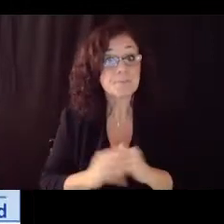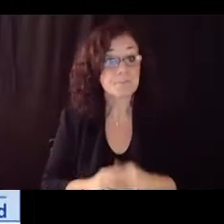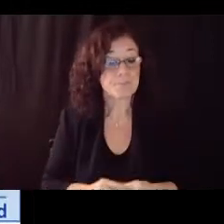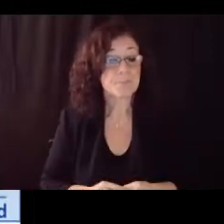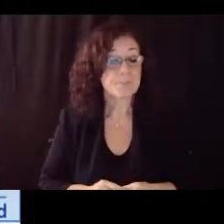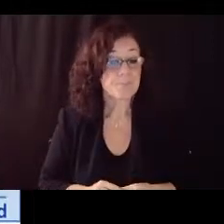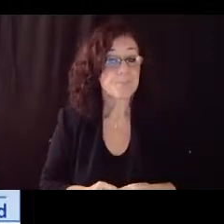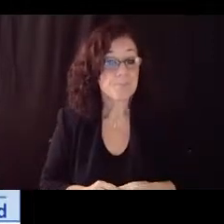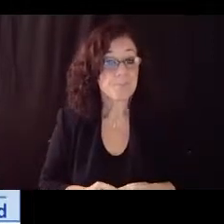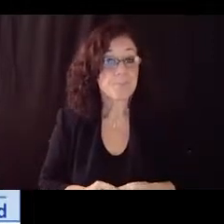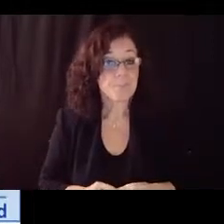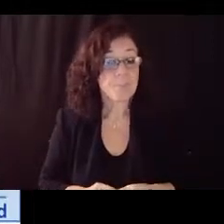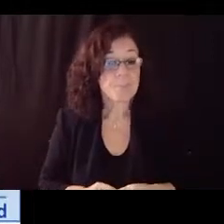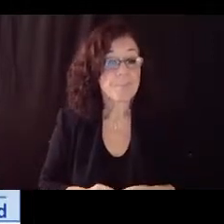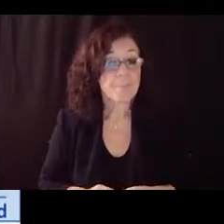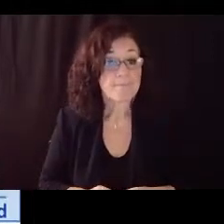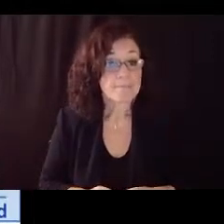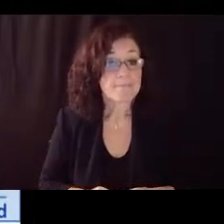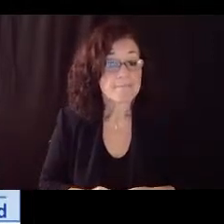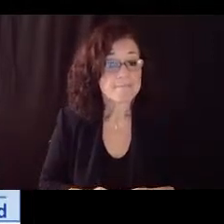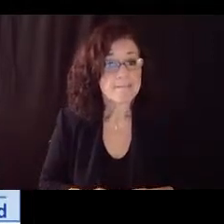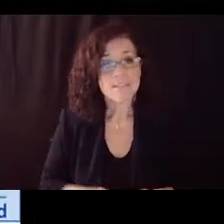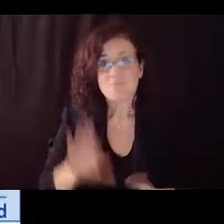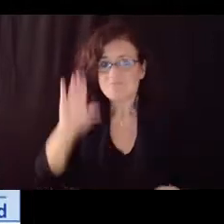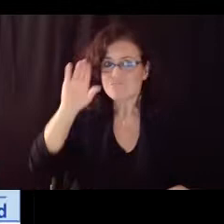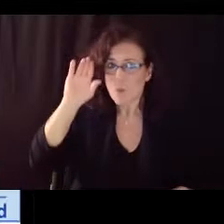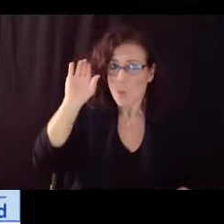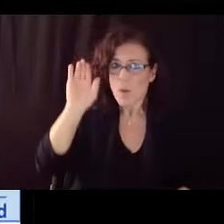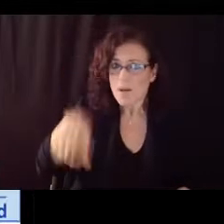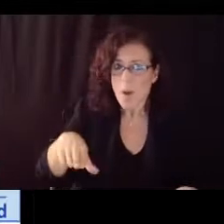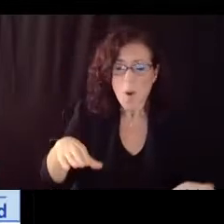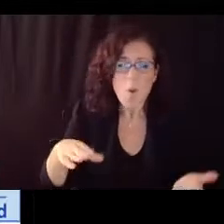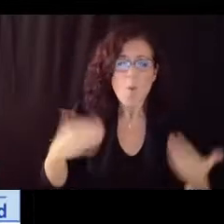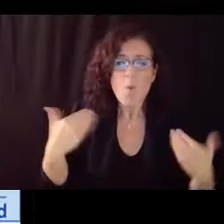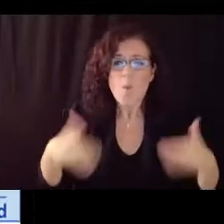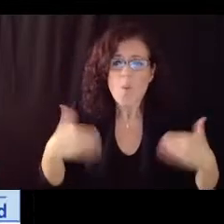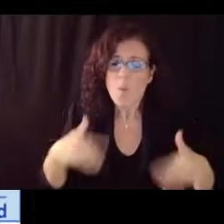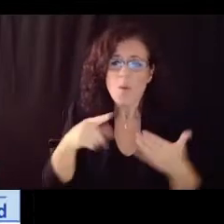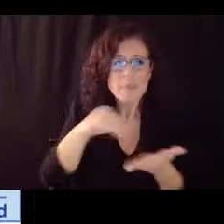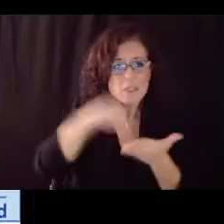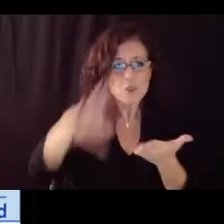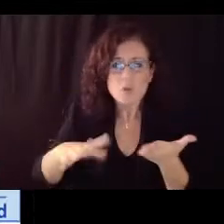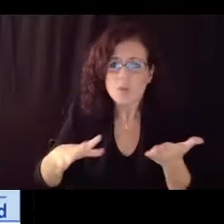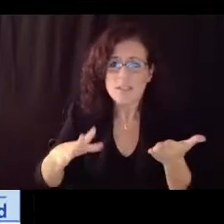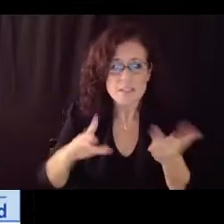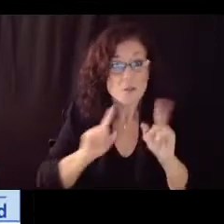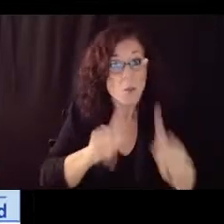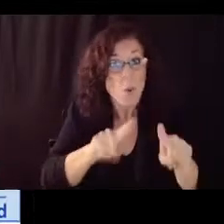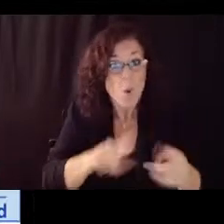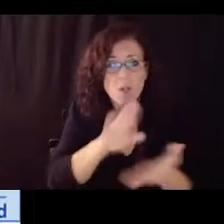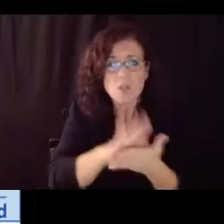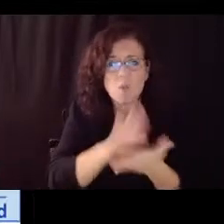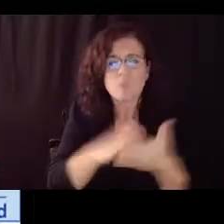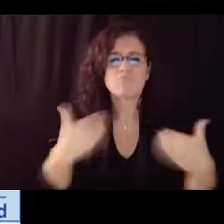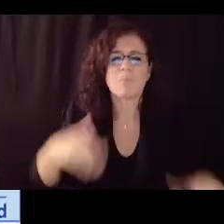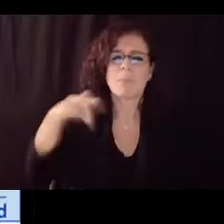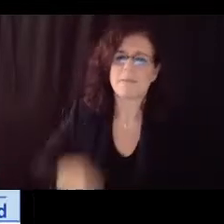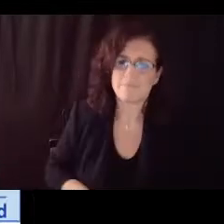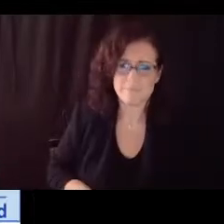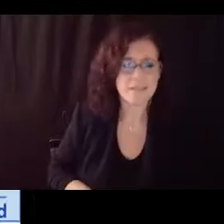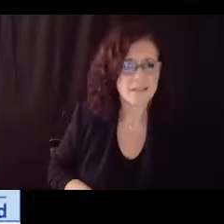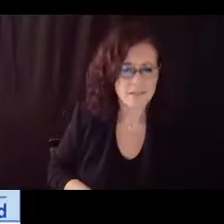so we know that there are a lot of benefits from in-person learning in addition to academic ones